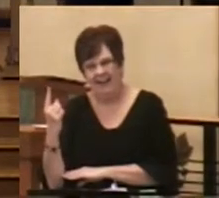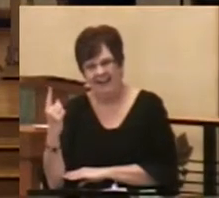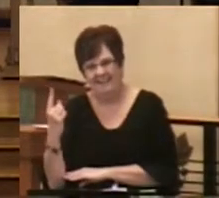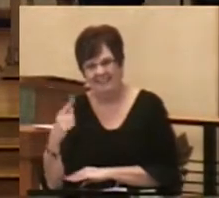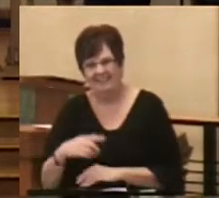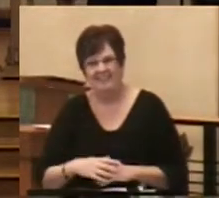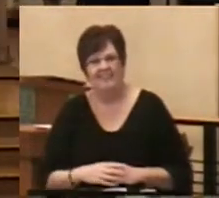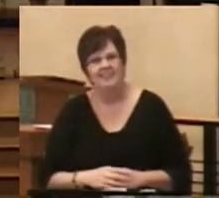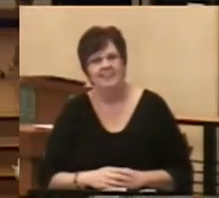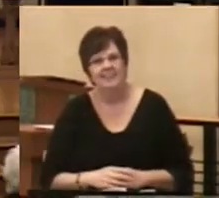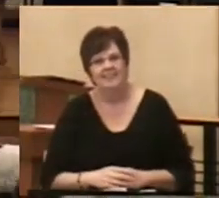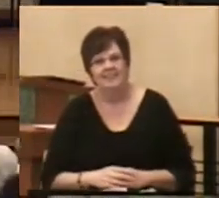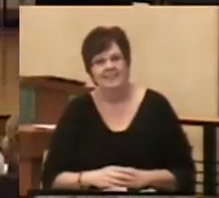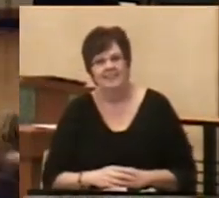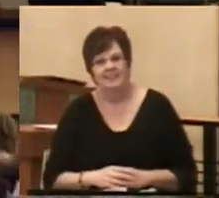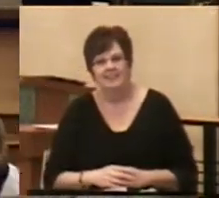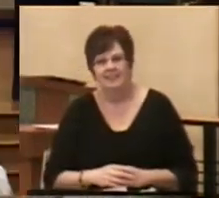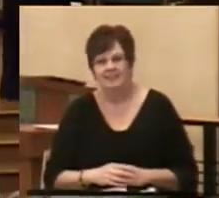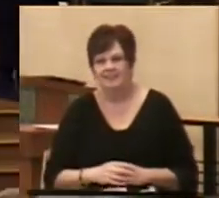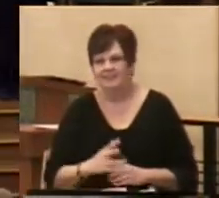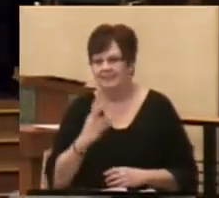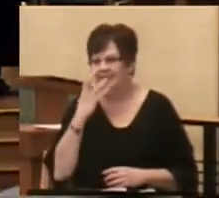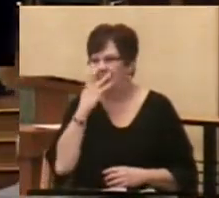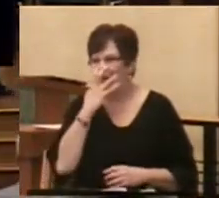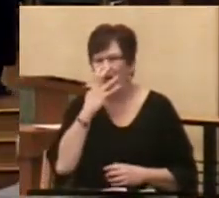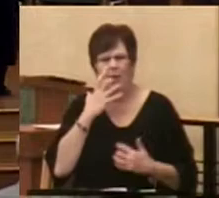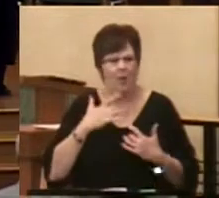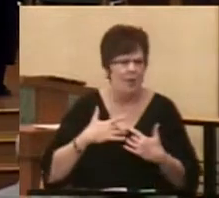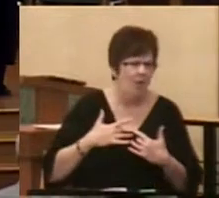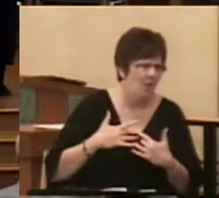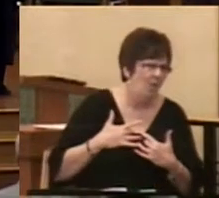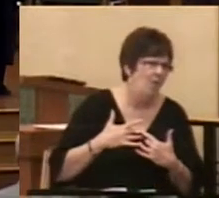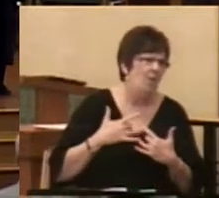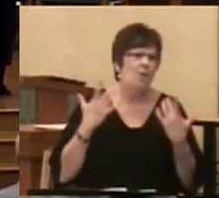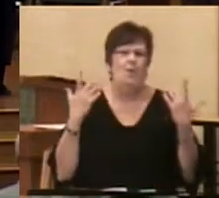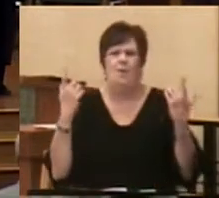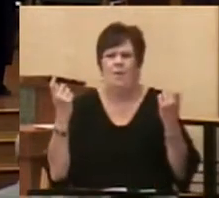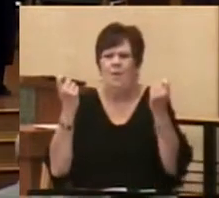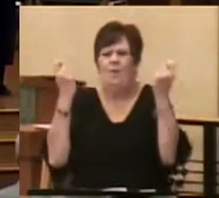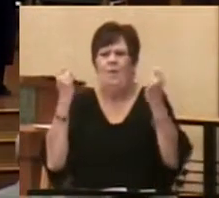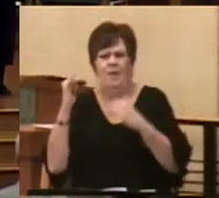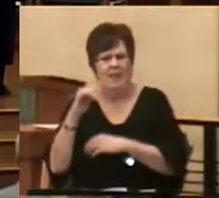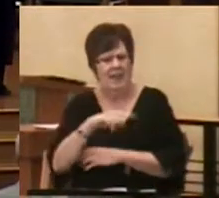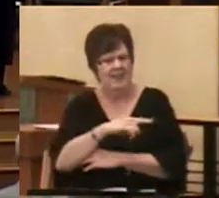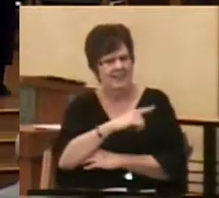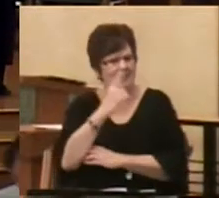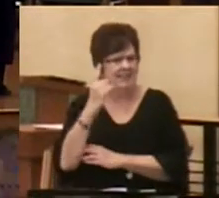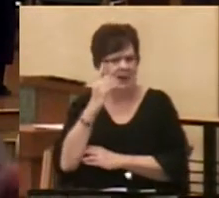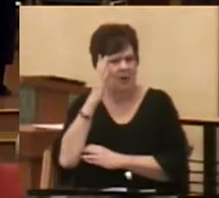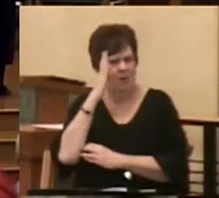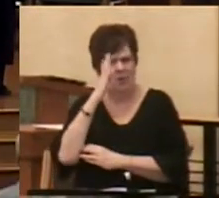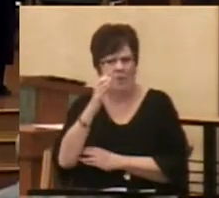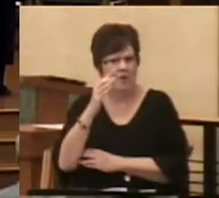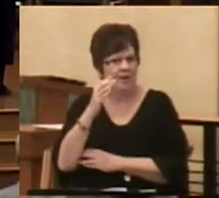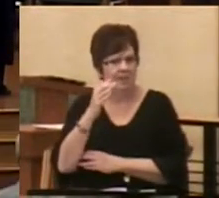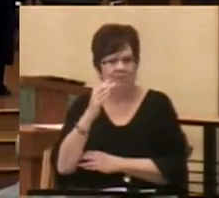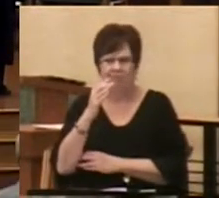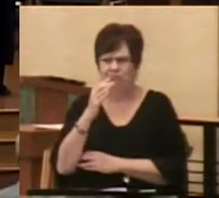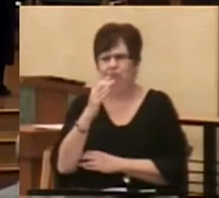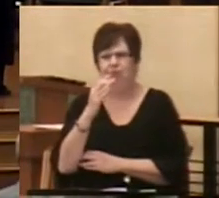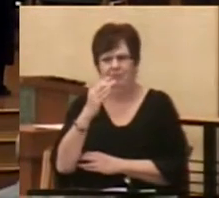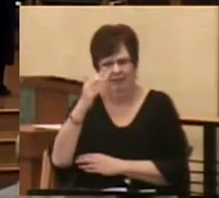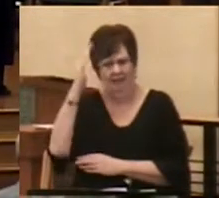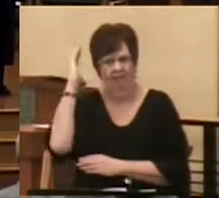The sheer festivity of that day would eclipse all of our festivals,